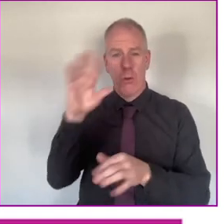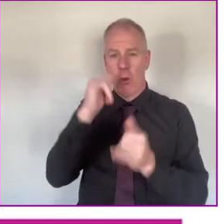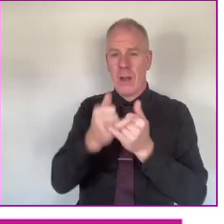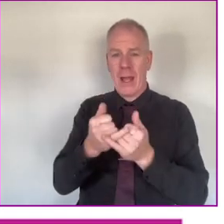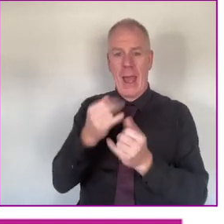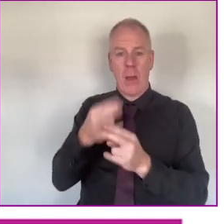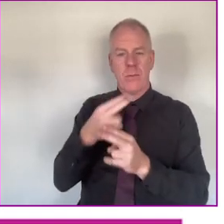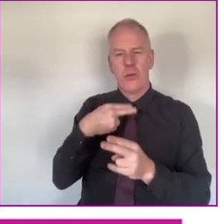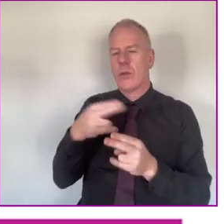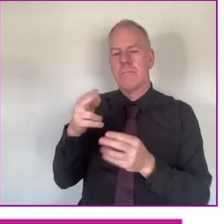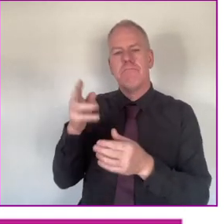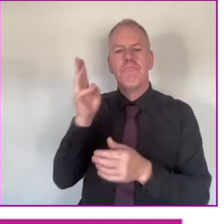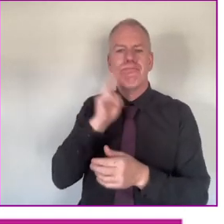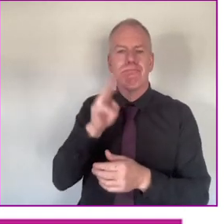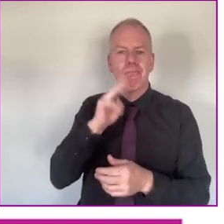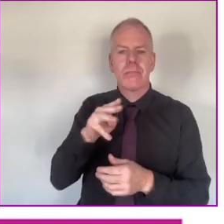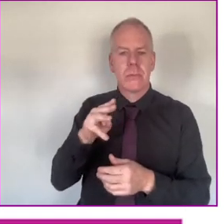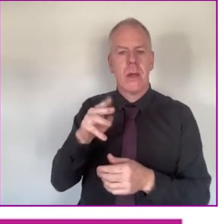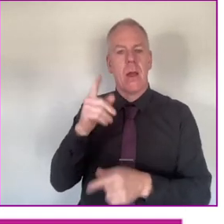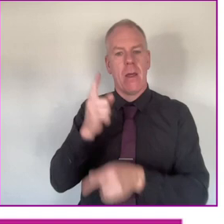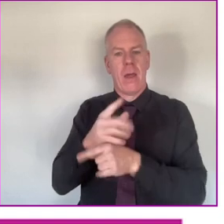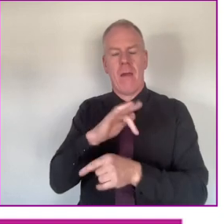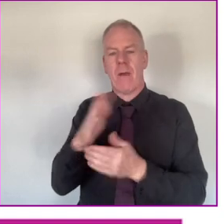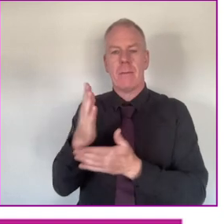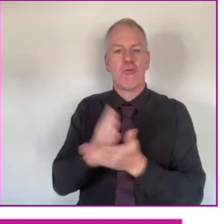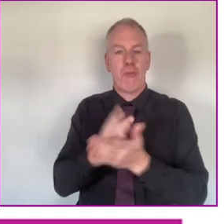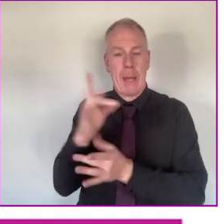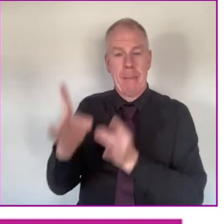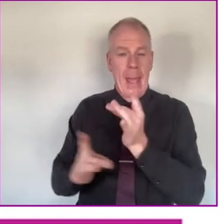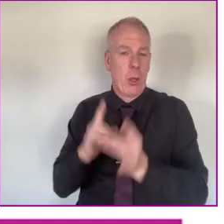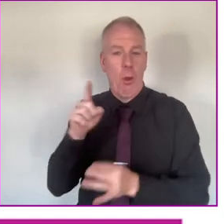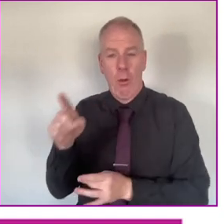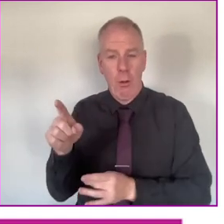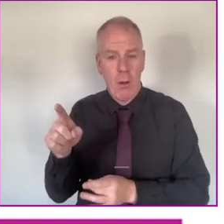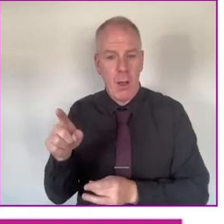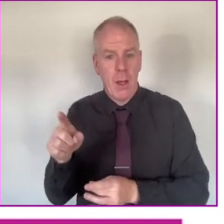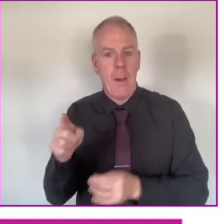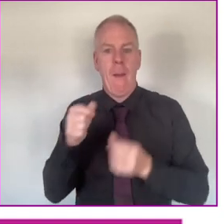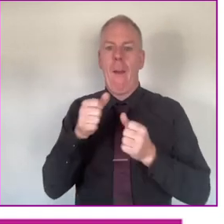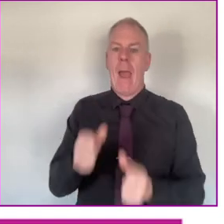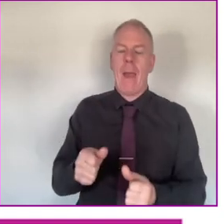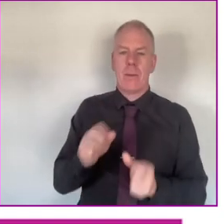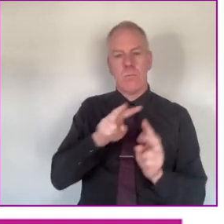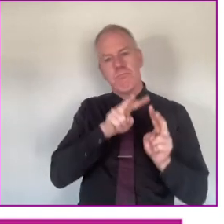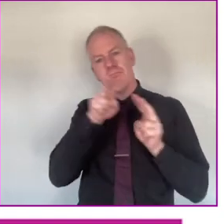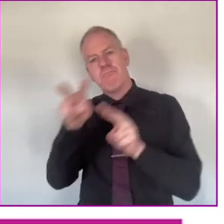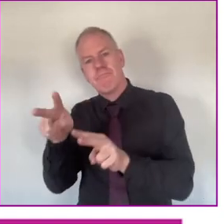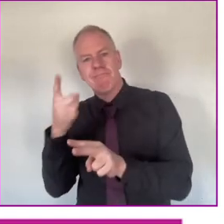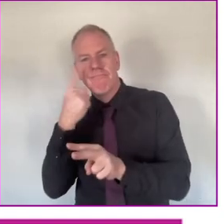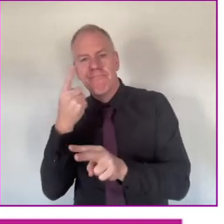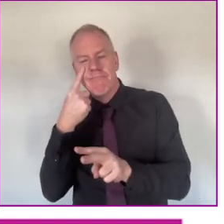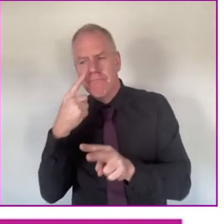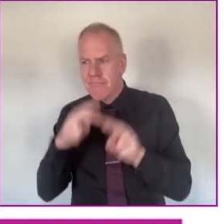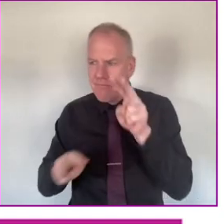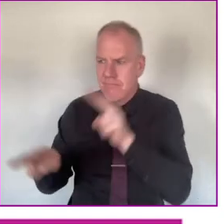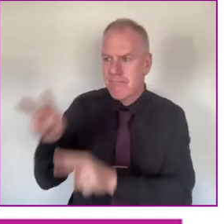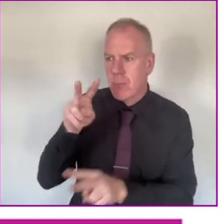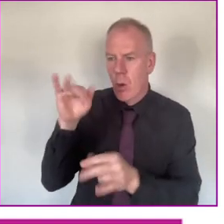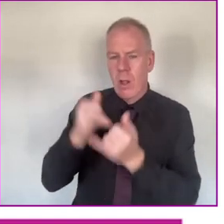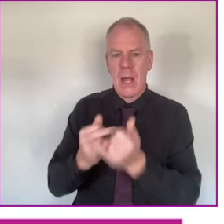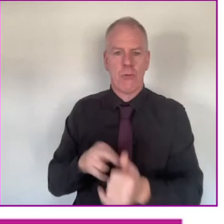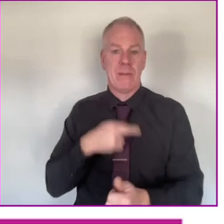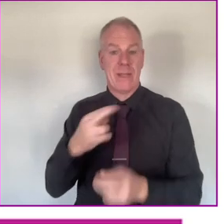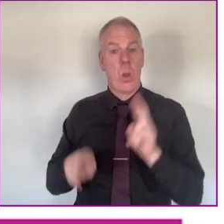how it'll look when it's out, but this is a mock-up that was provided by the train manufacturers. And we've been able to go and have a look at this train,